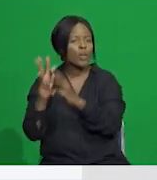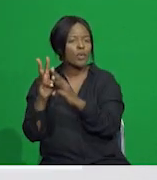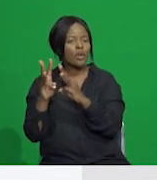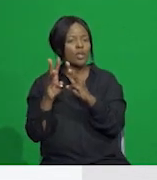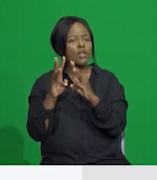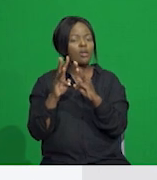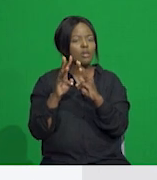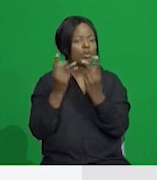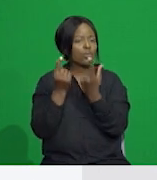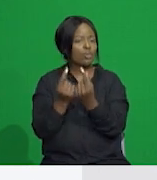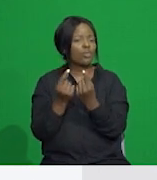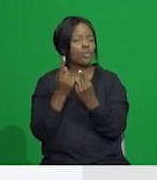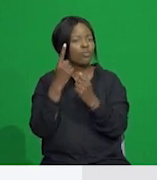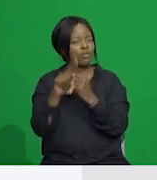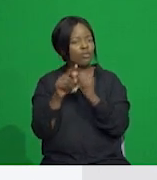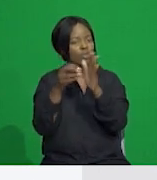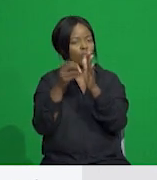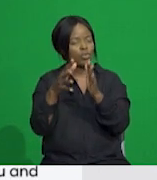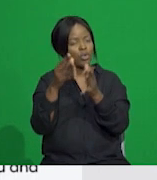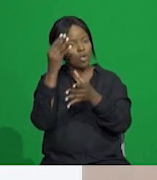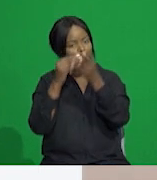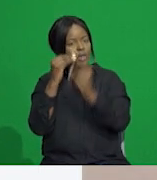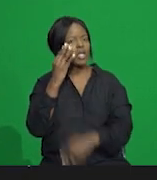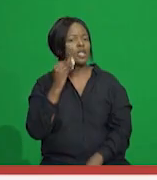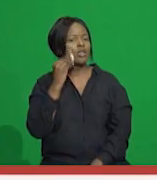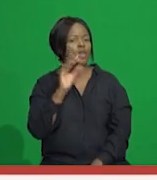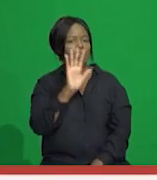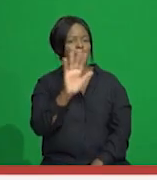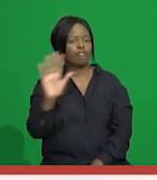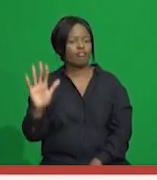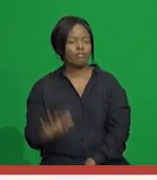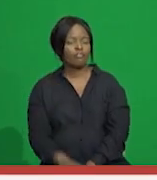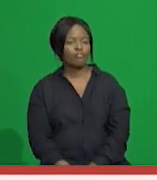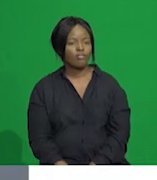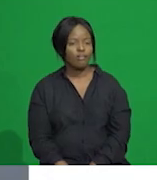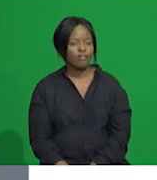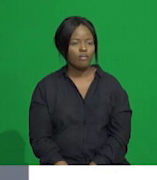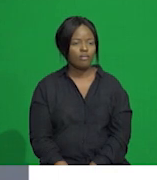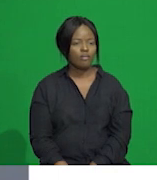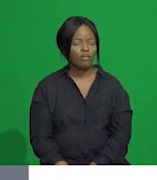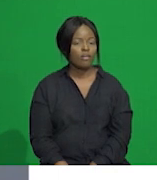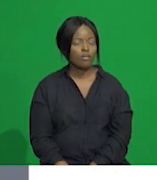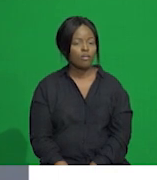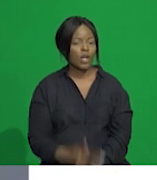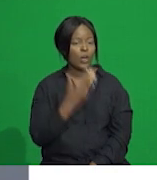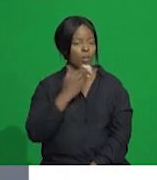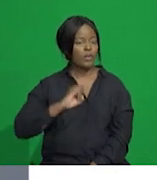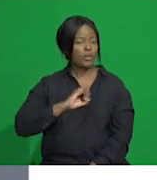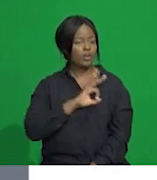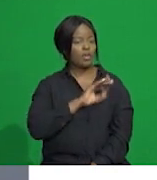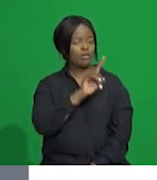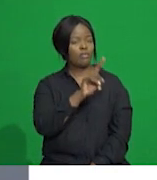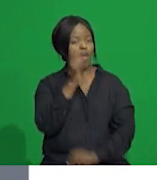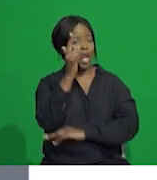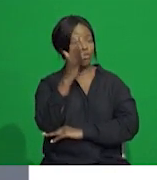methodologies to improve students' learning experiences. In supporting academics through the journey of curriculum design